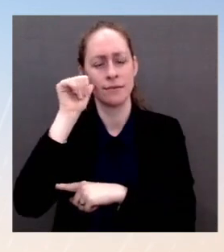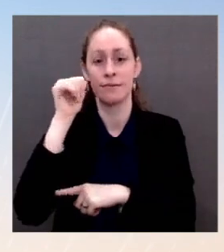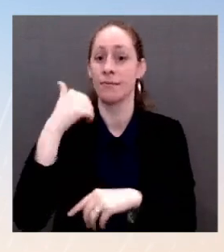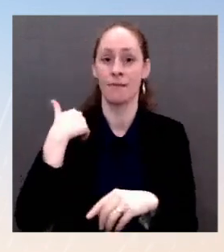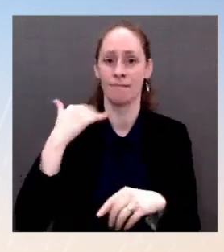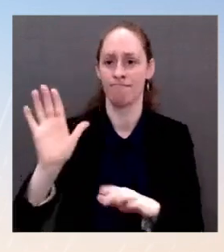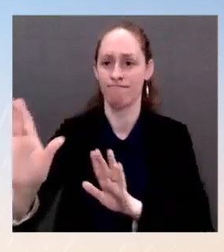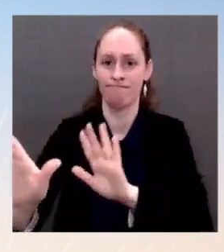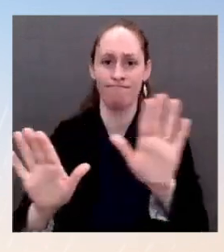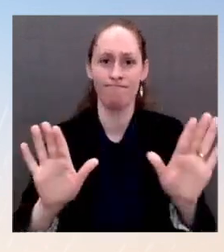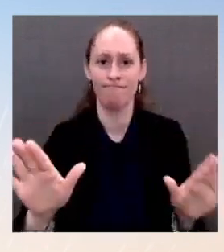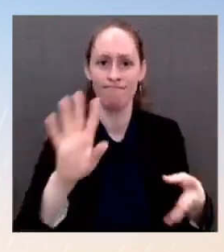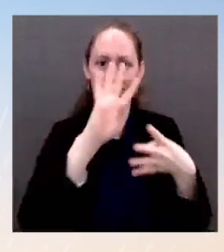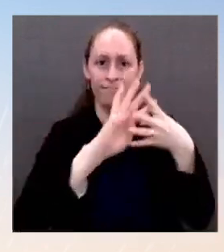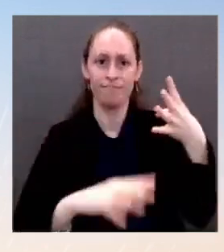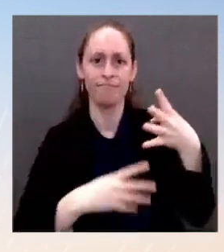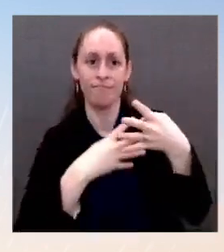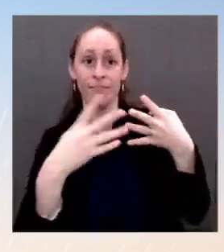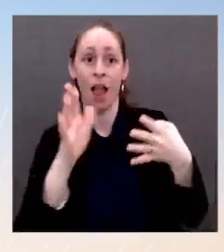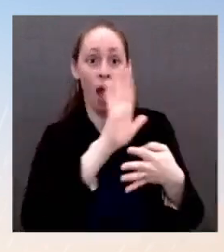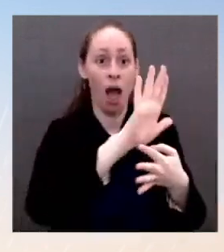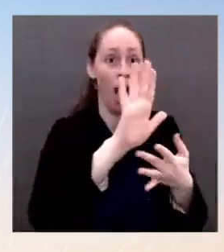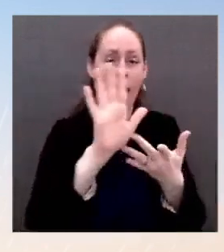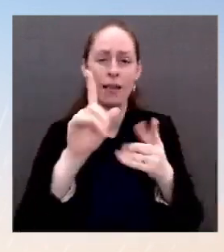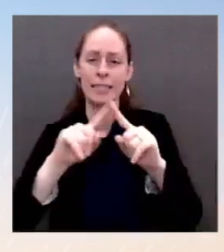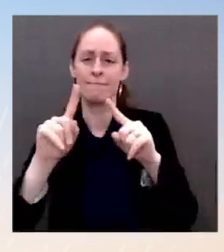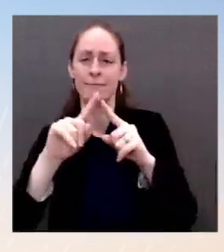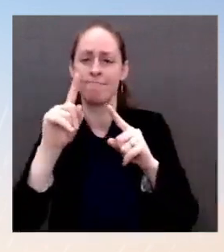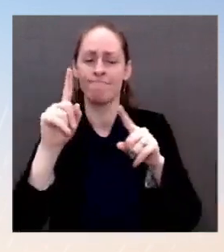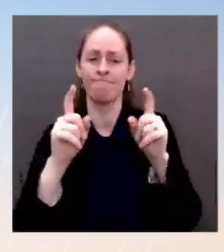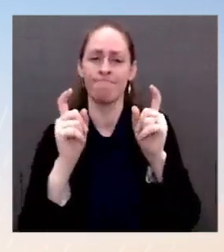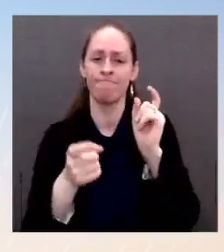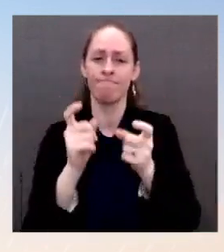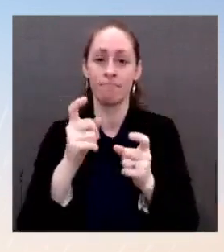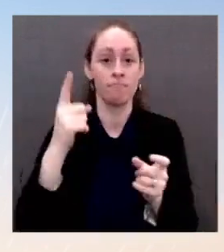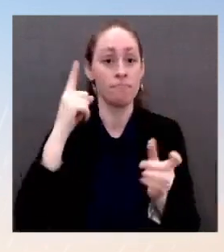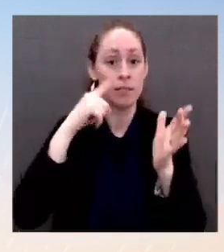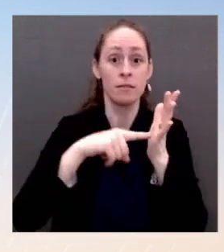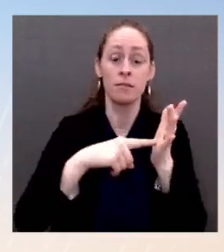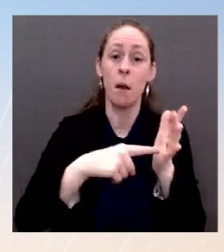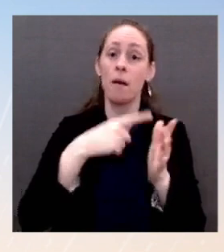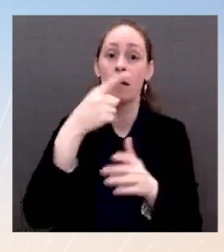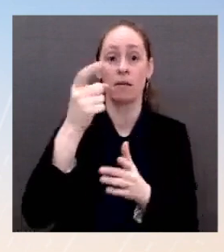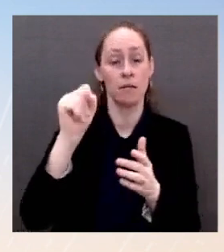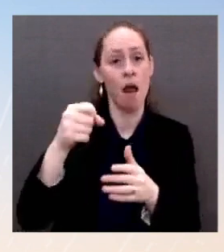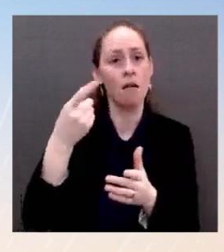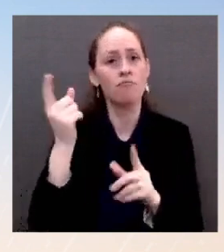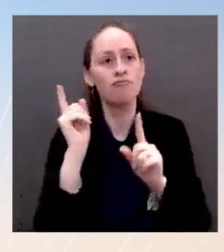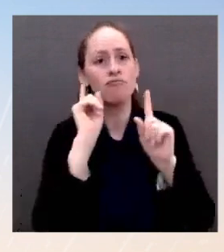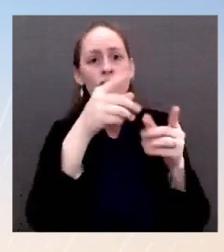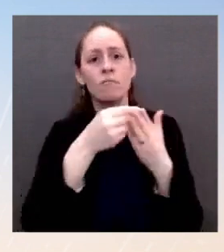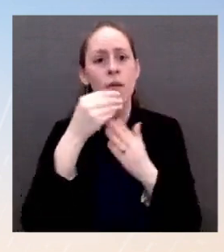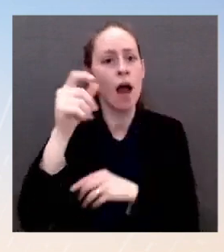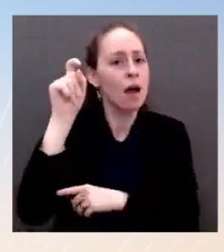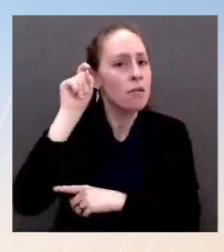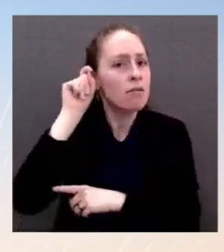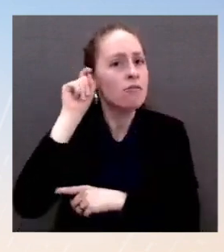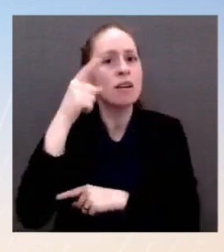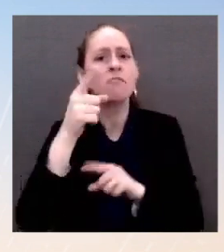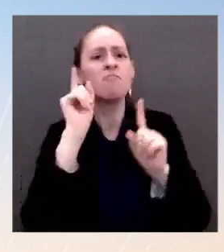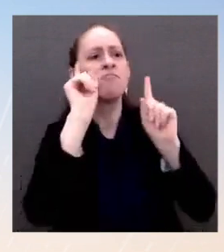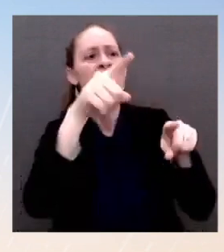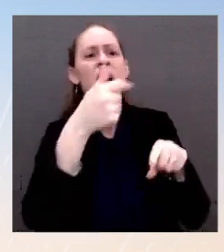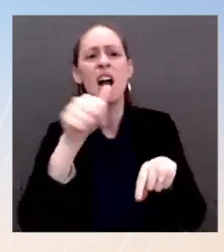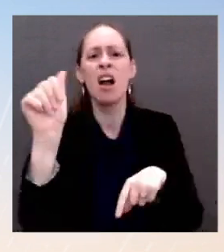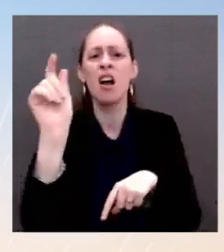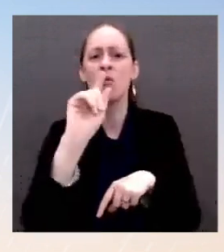being able to buy hearing aids over the counter, being able to take some of your products and get them repaired anywhere you want without worrying about that being